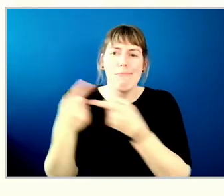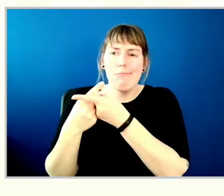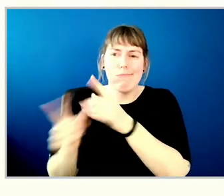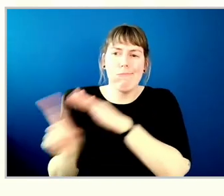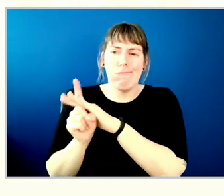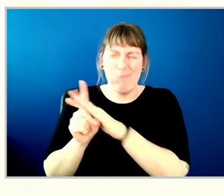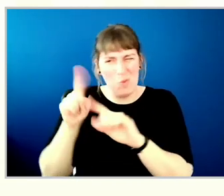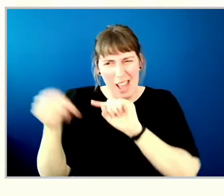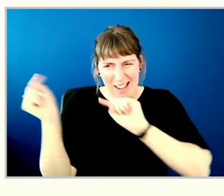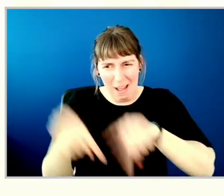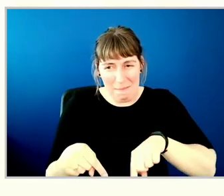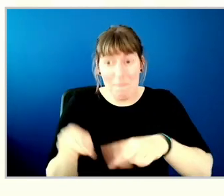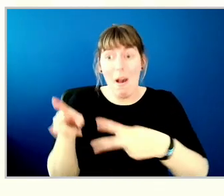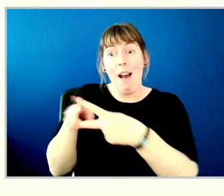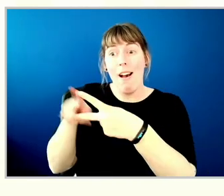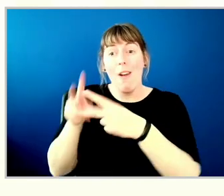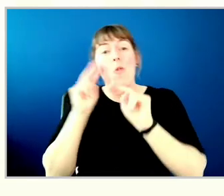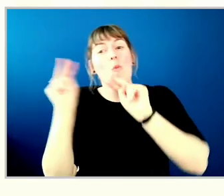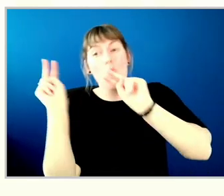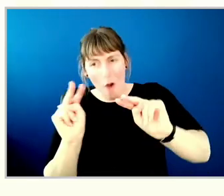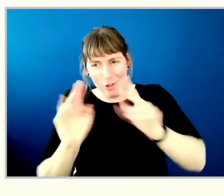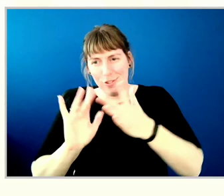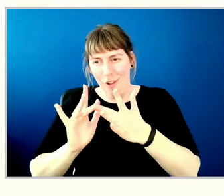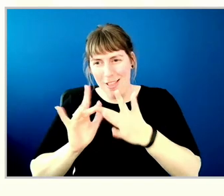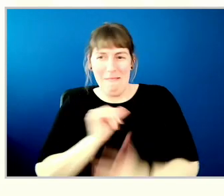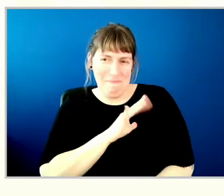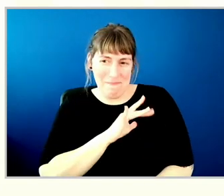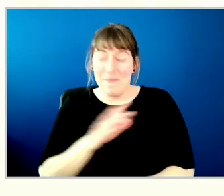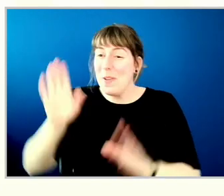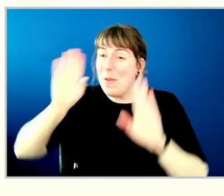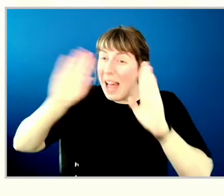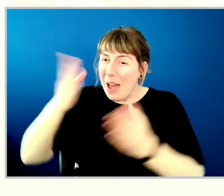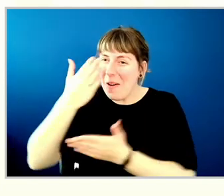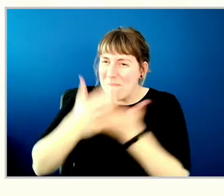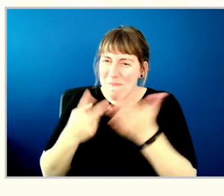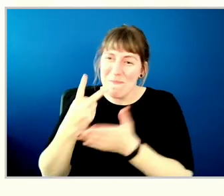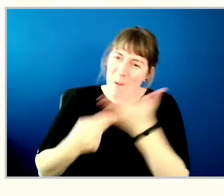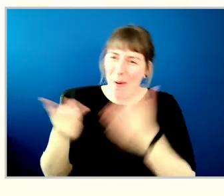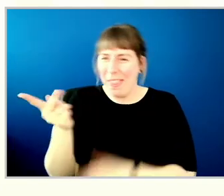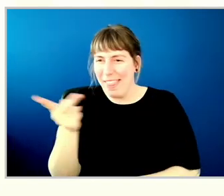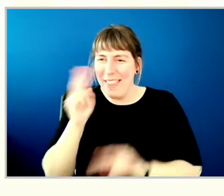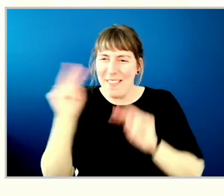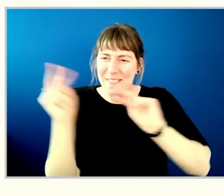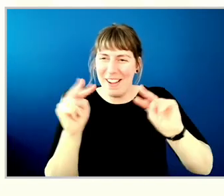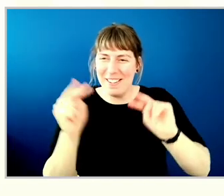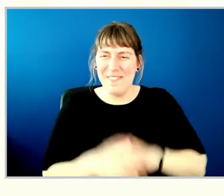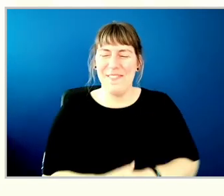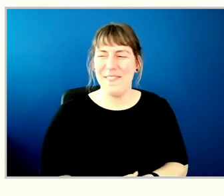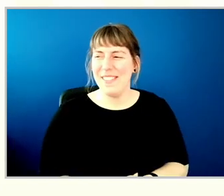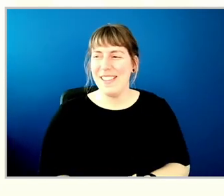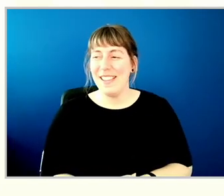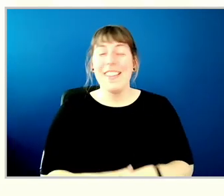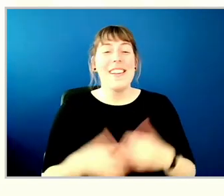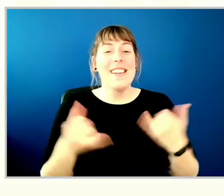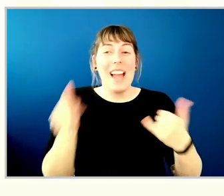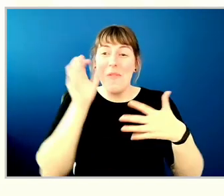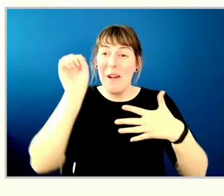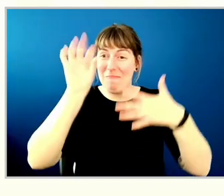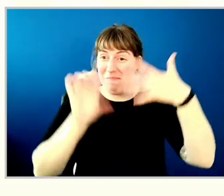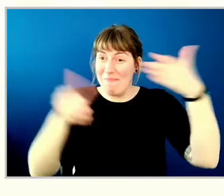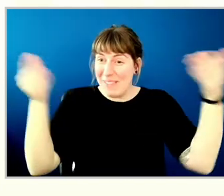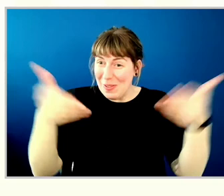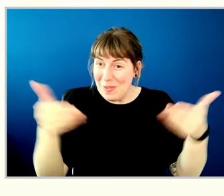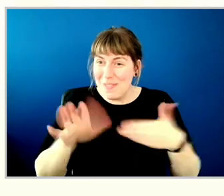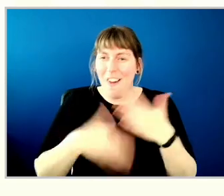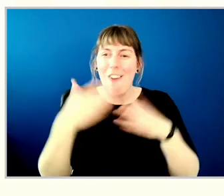but along with Megan, has joined us virtually. Hello to both of you watching. Now let me introduce the directors